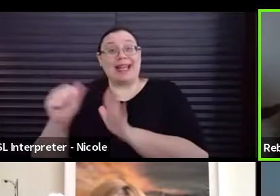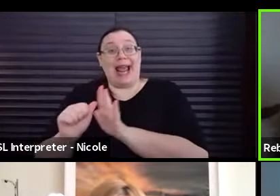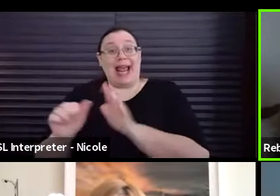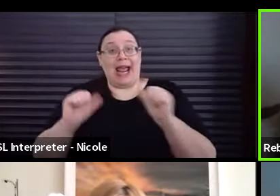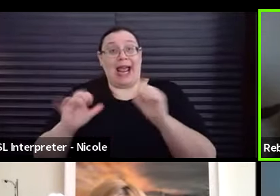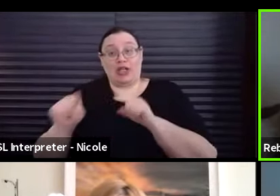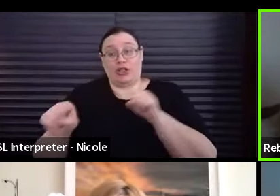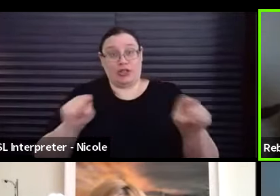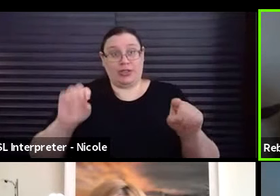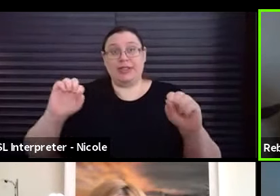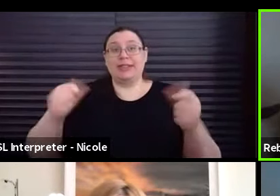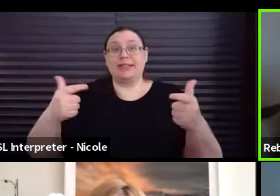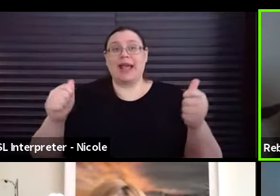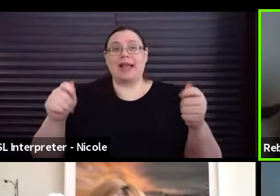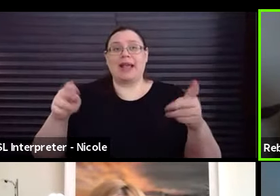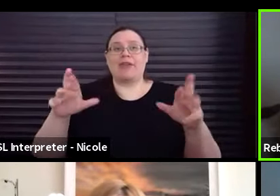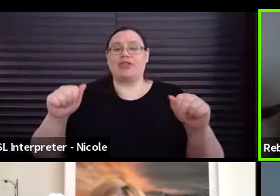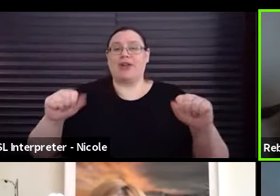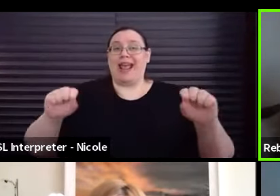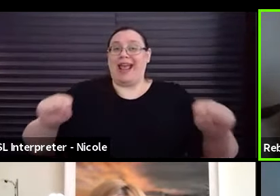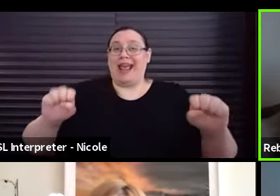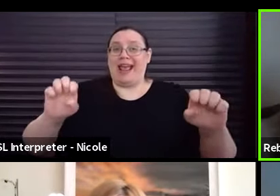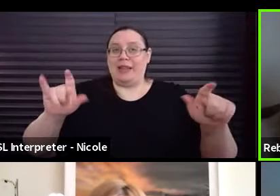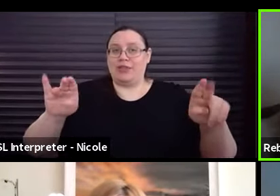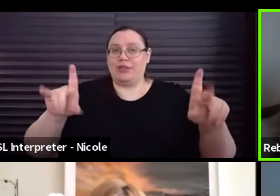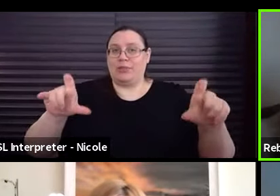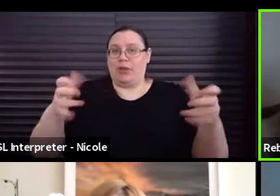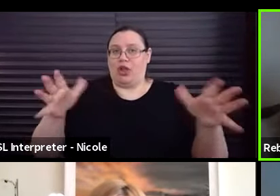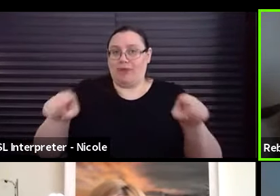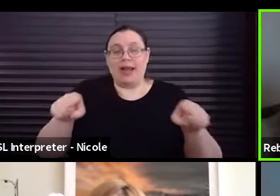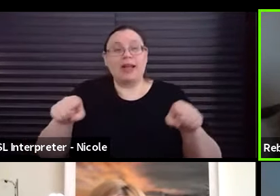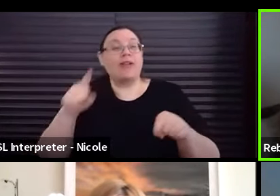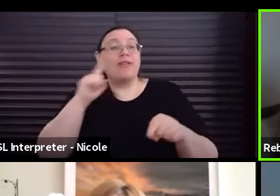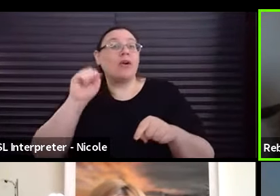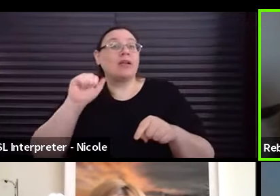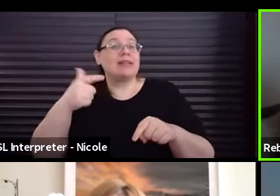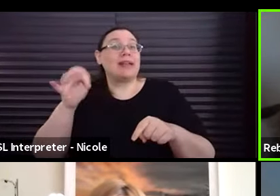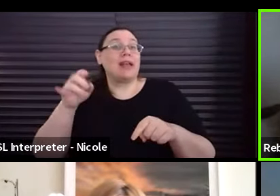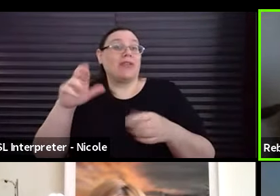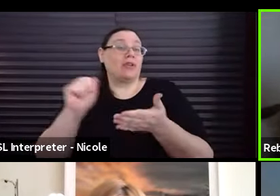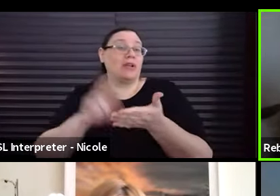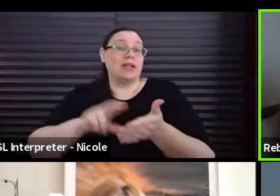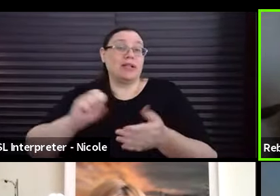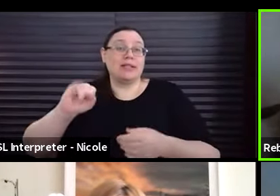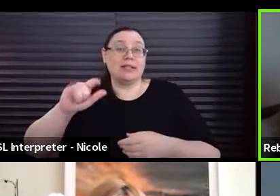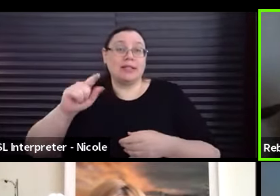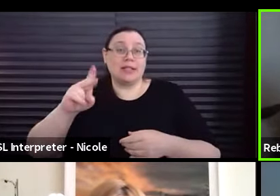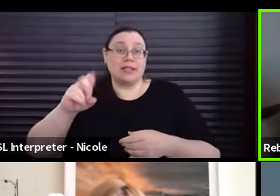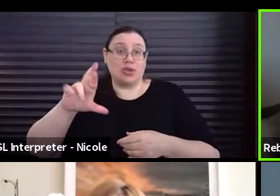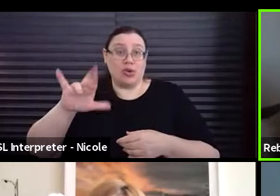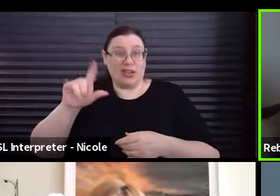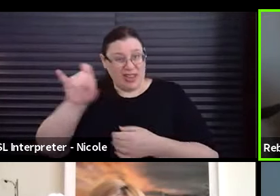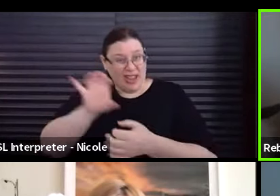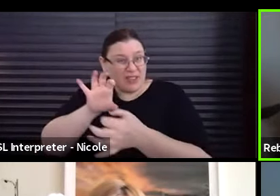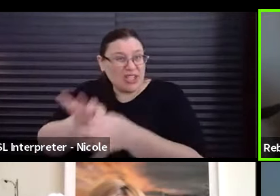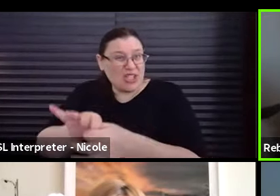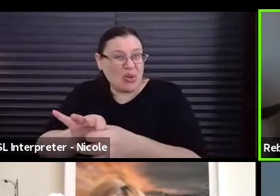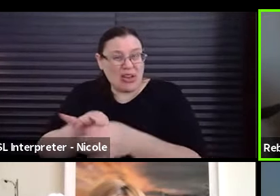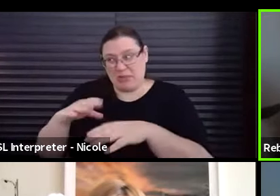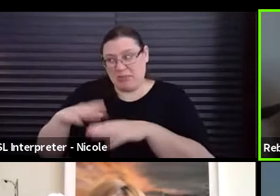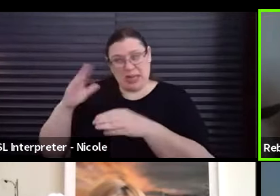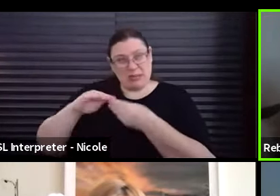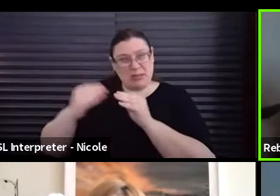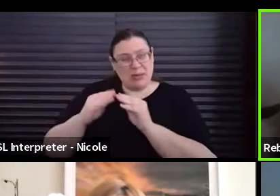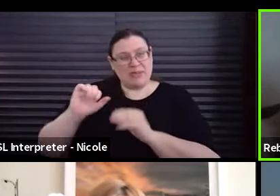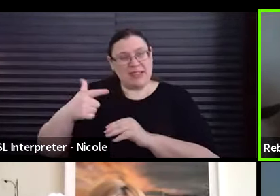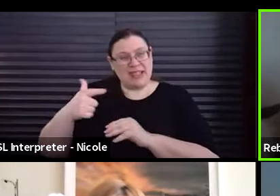-AFTRA eligible already. And in order for it to be a SAG-AFTRA signatory, will they need to join? Is there any minimum number of SAG-AFTRA actors